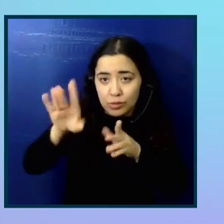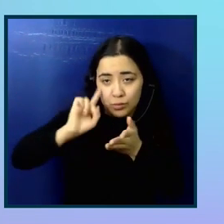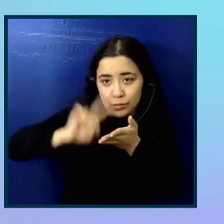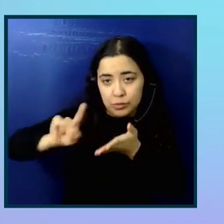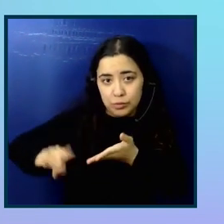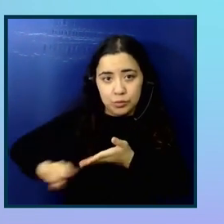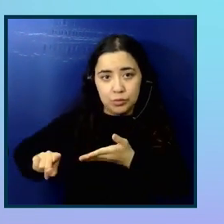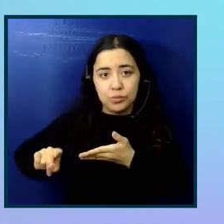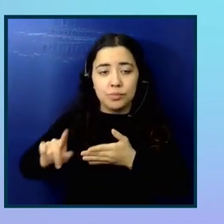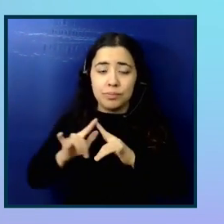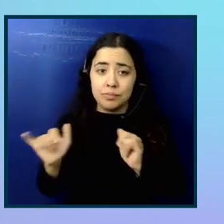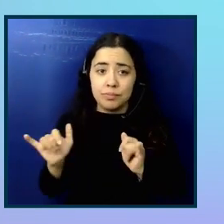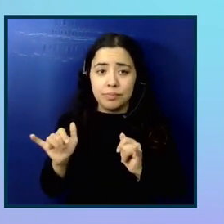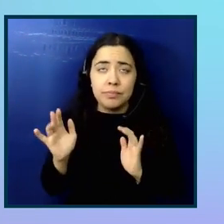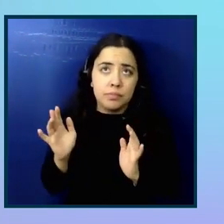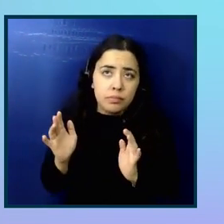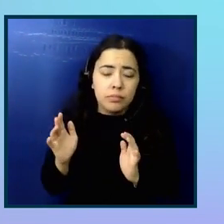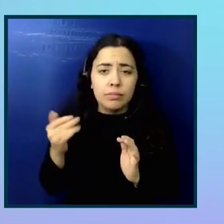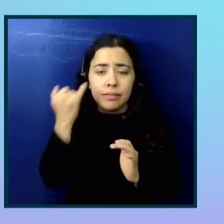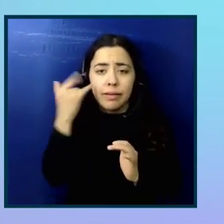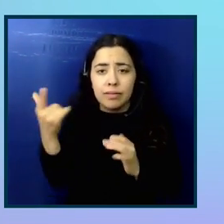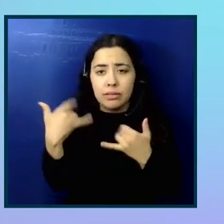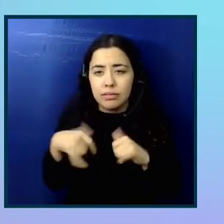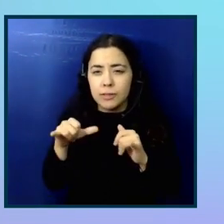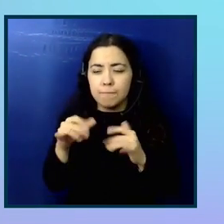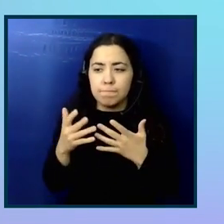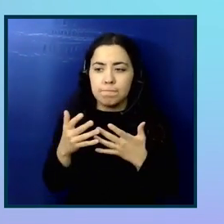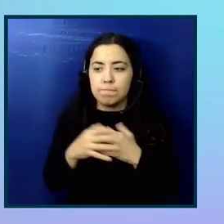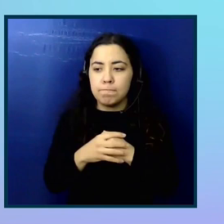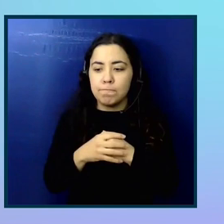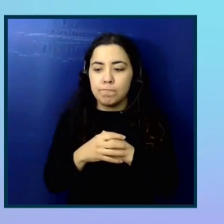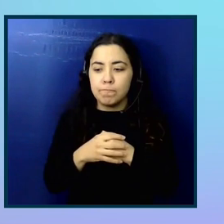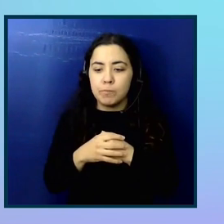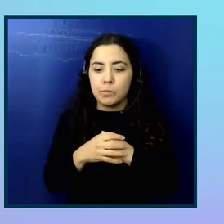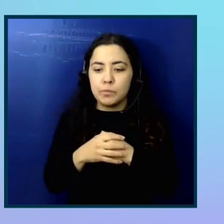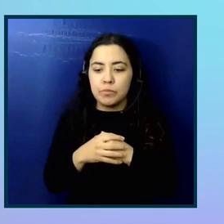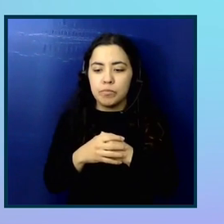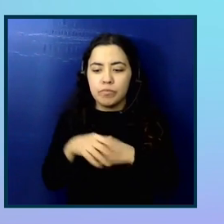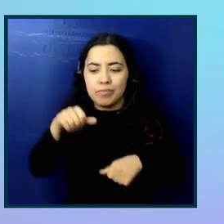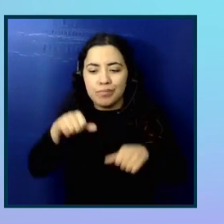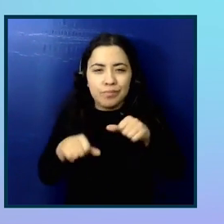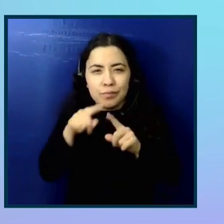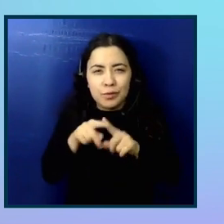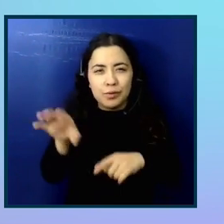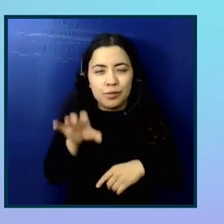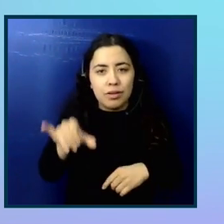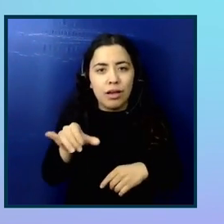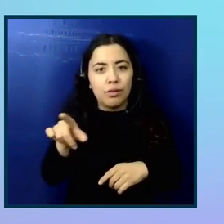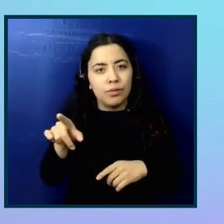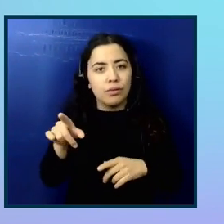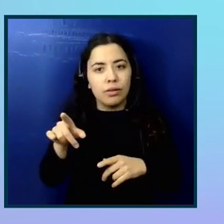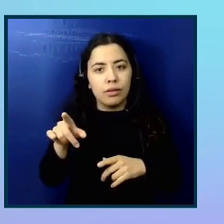And also, yeah, but if they still kind of don't, you know, are unsure about doing that, then you can, you know, bring,